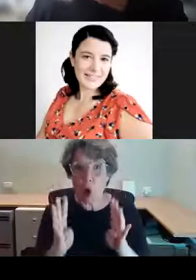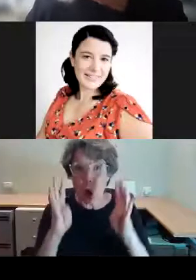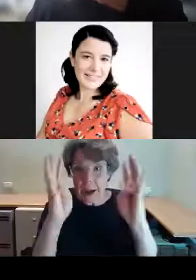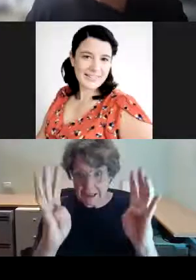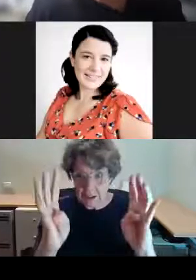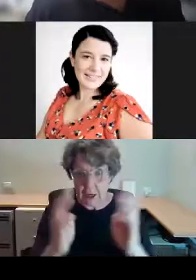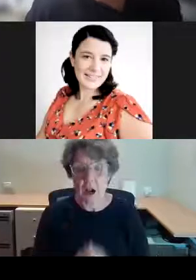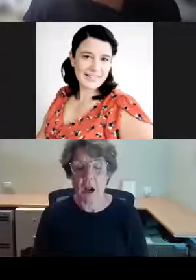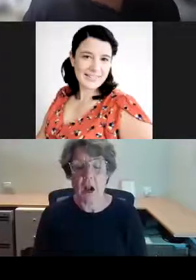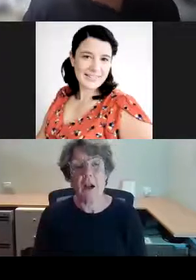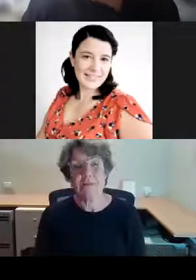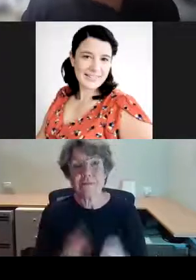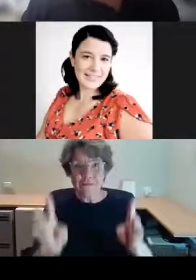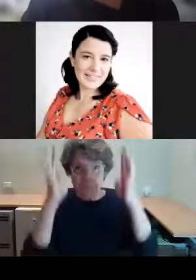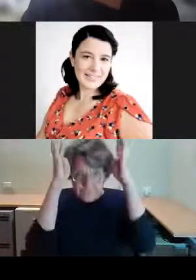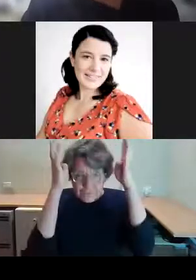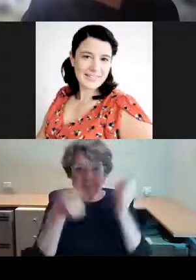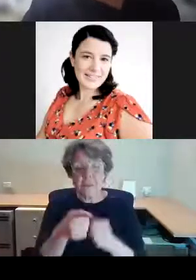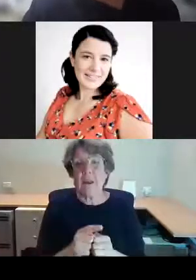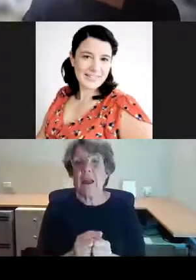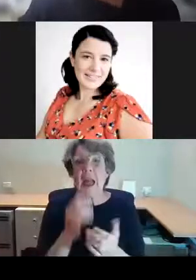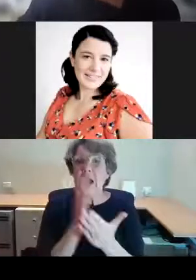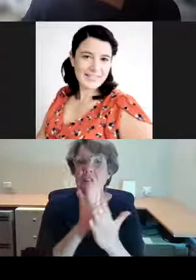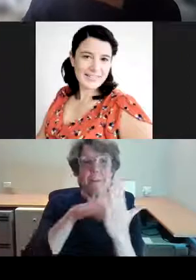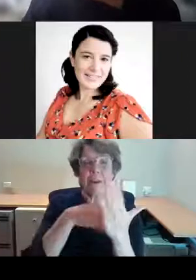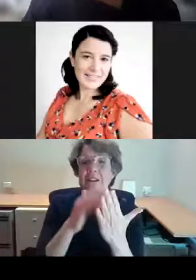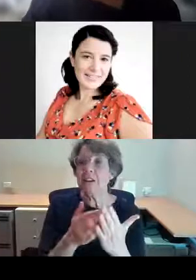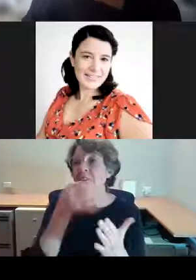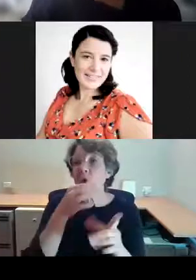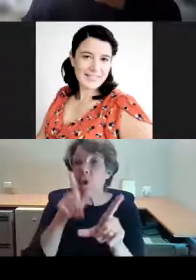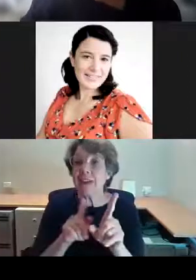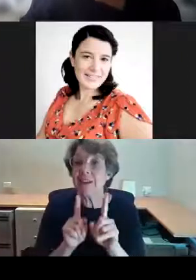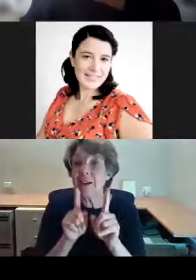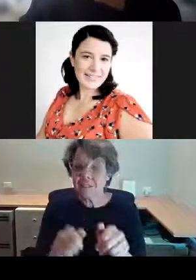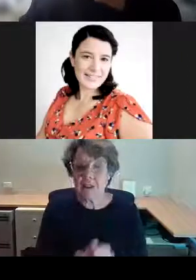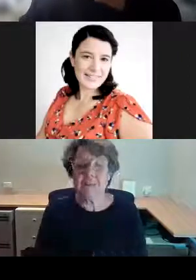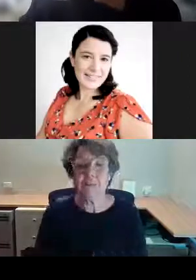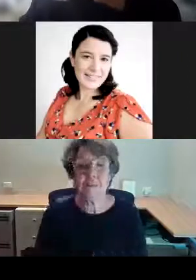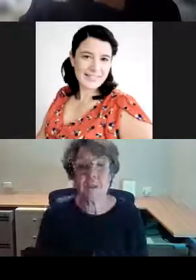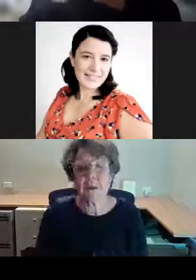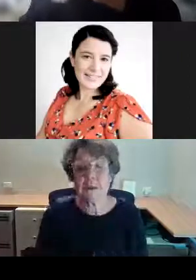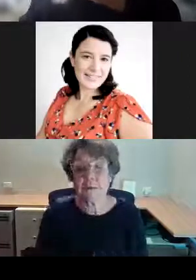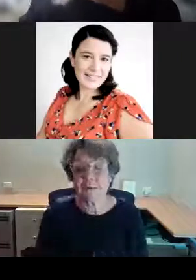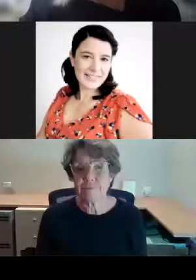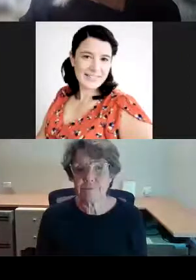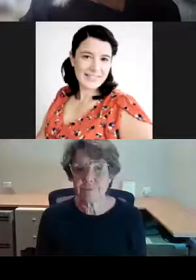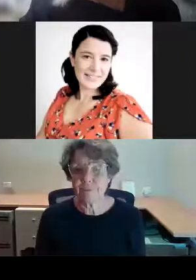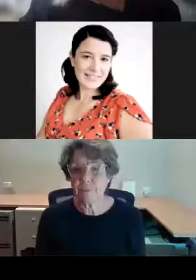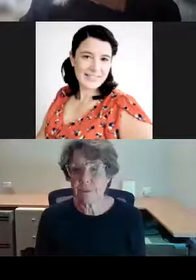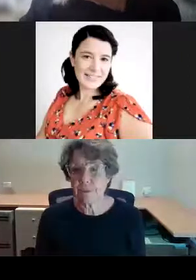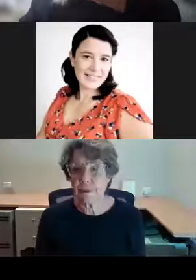actually some years after it, but it shows that juxtaposition of, you know,